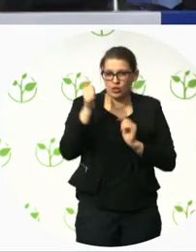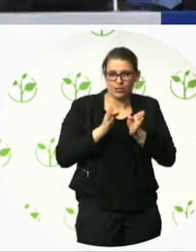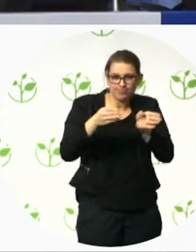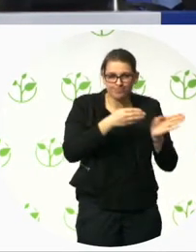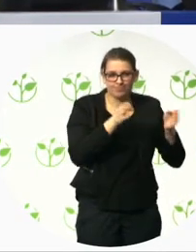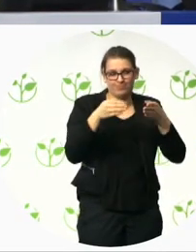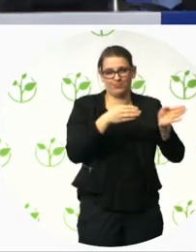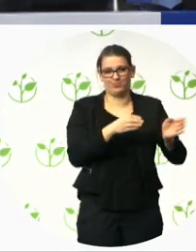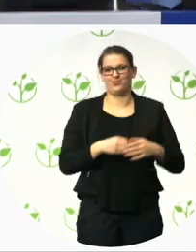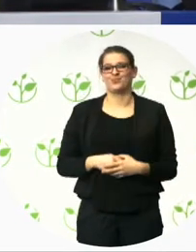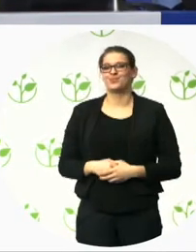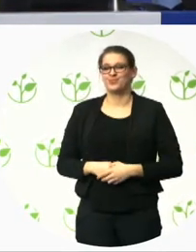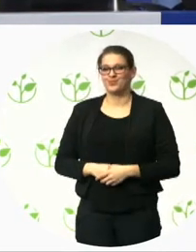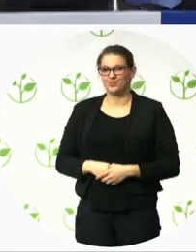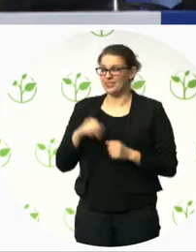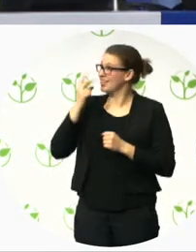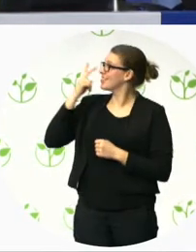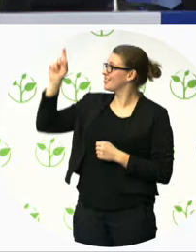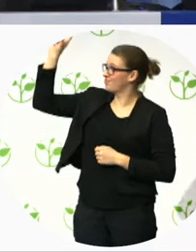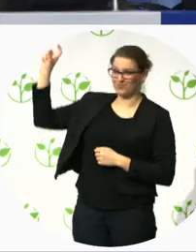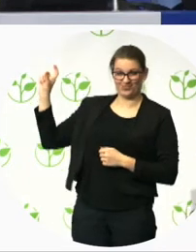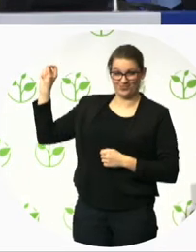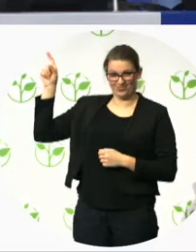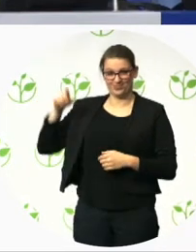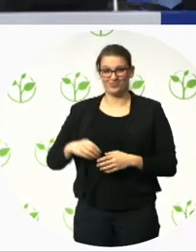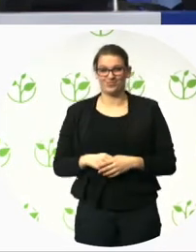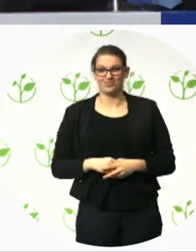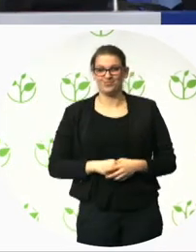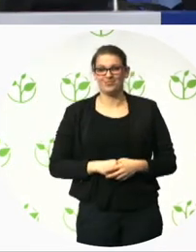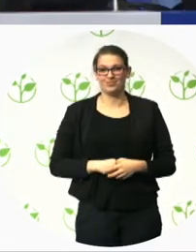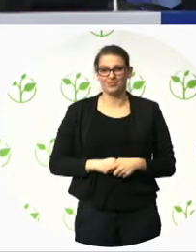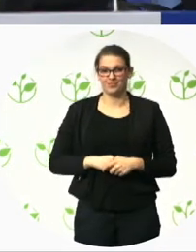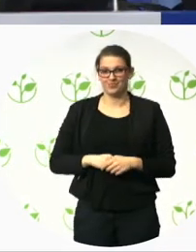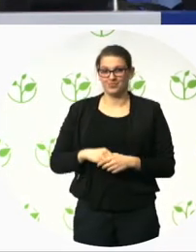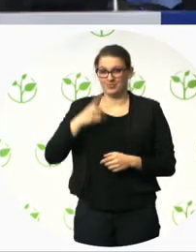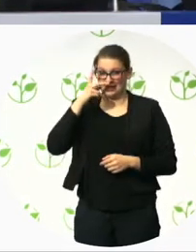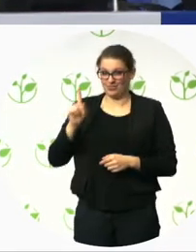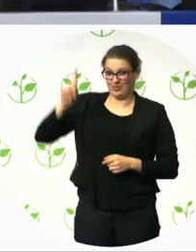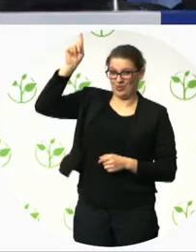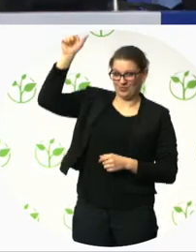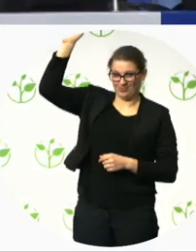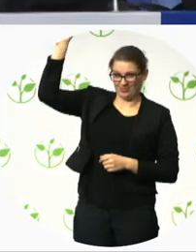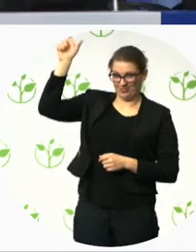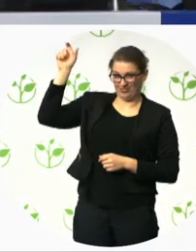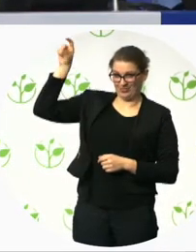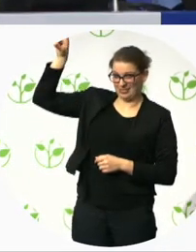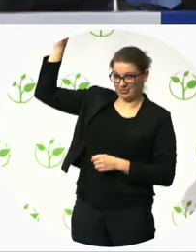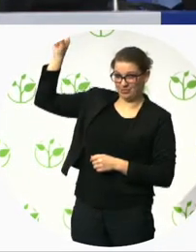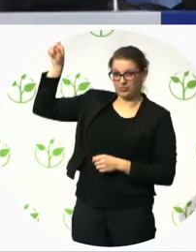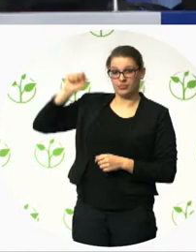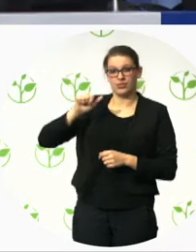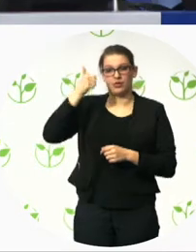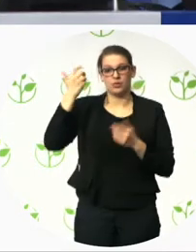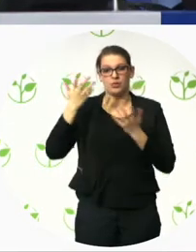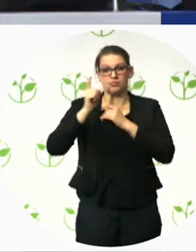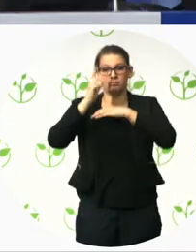on the right of that picture there's the first construction phase, with 1,600 apartments, and the first citizens just